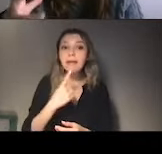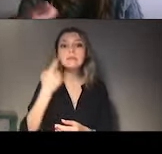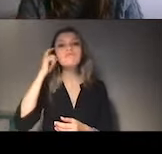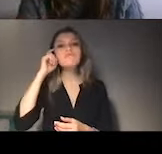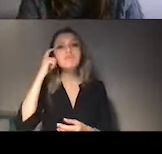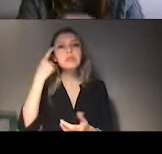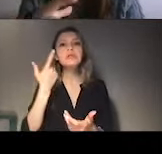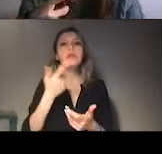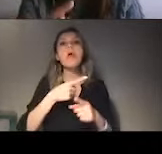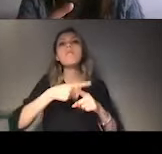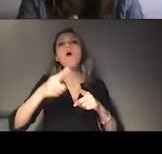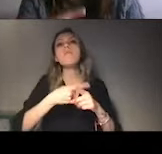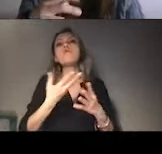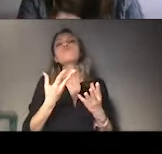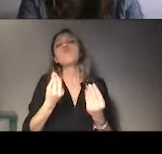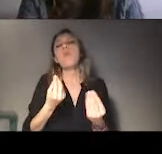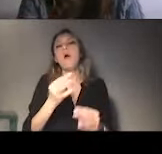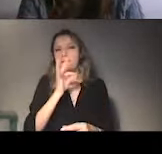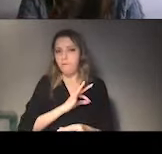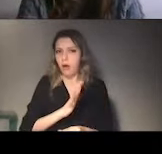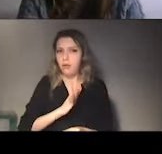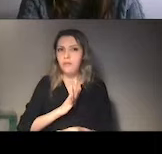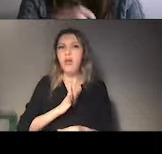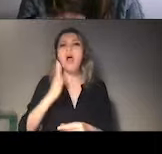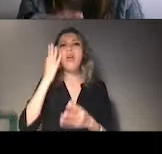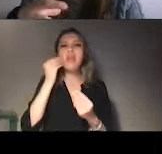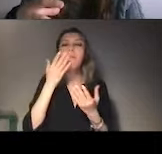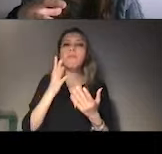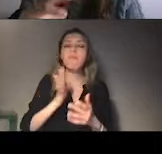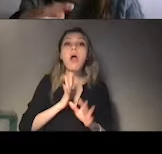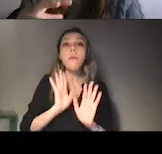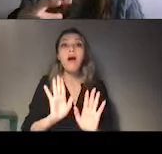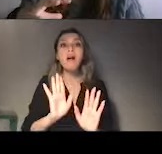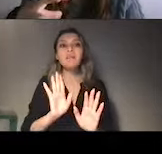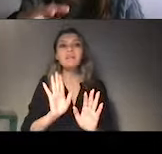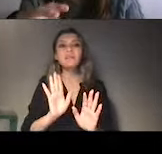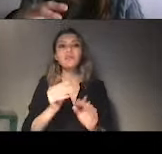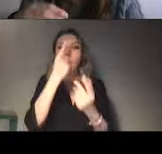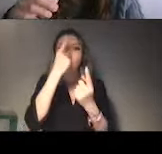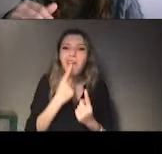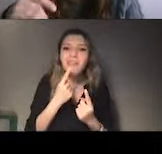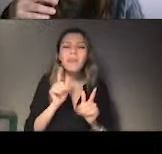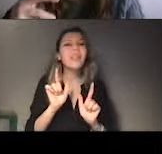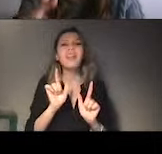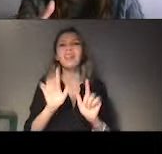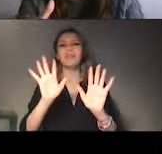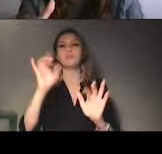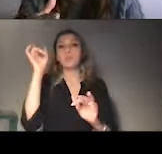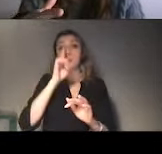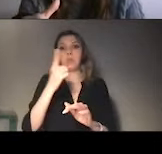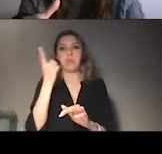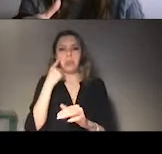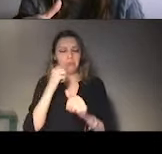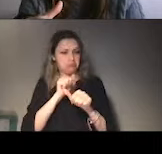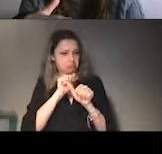national level by the government or other data that can be found, for example, in reports